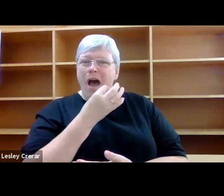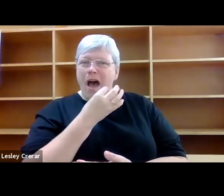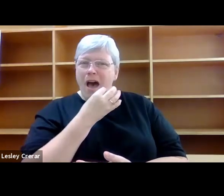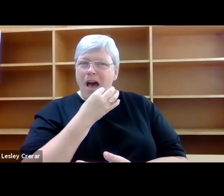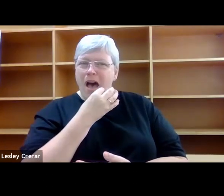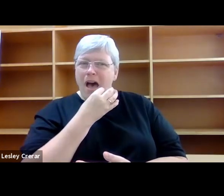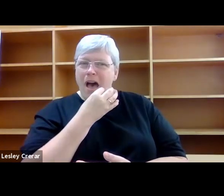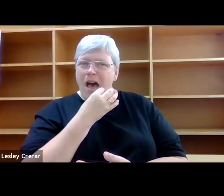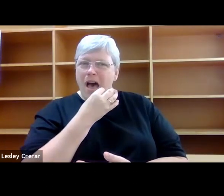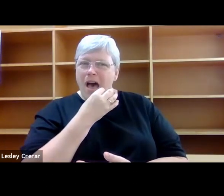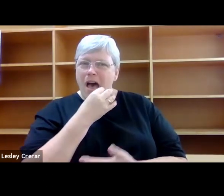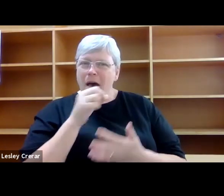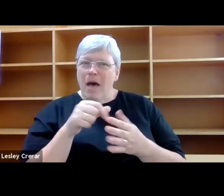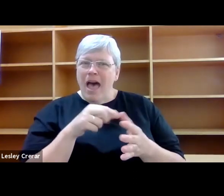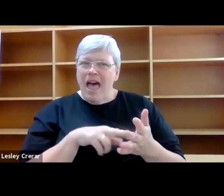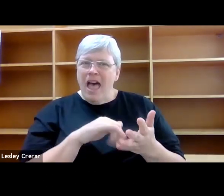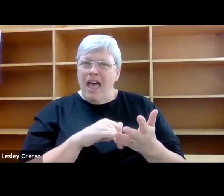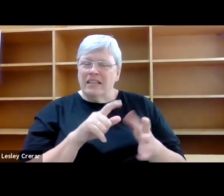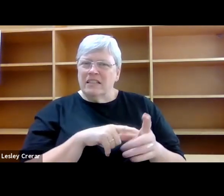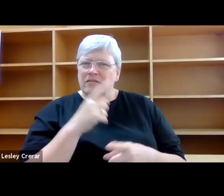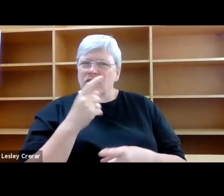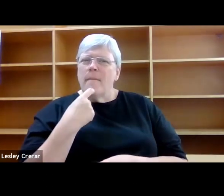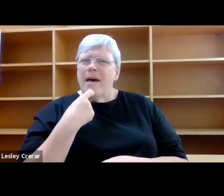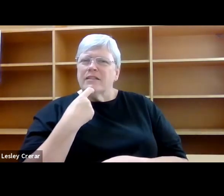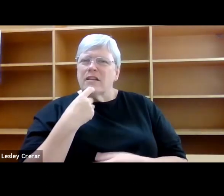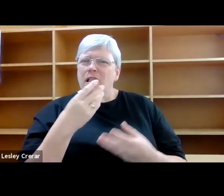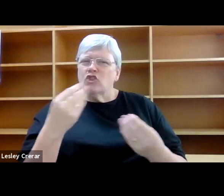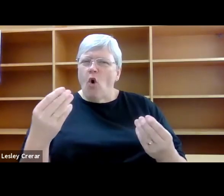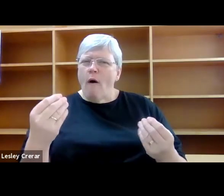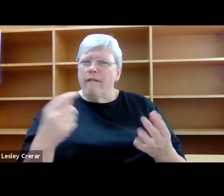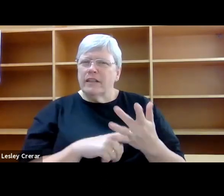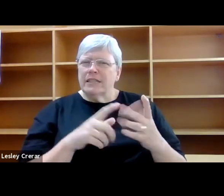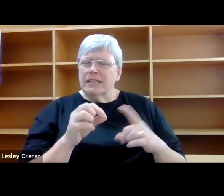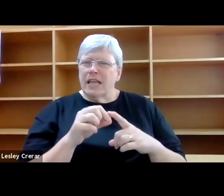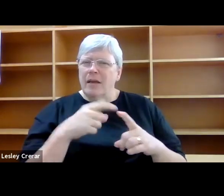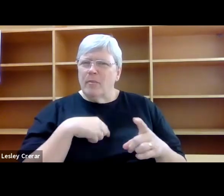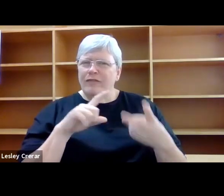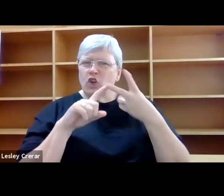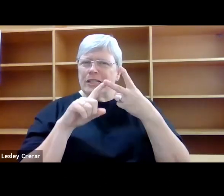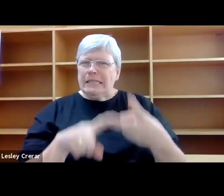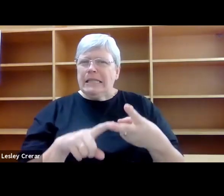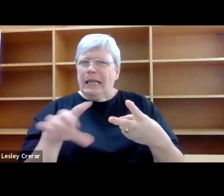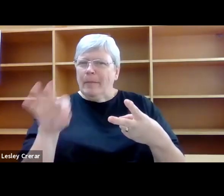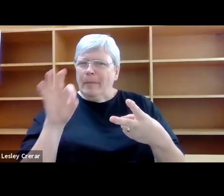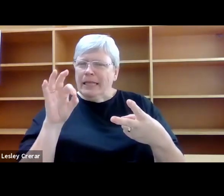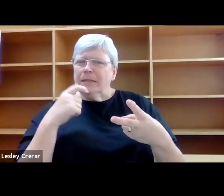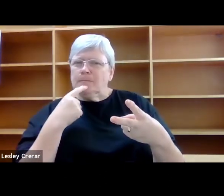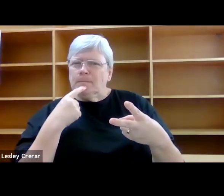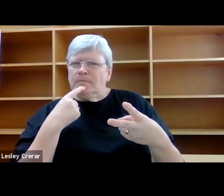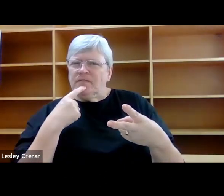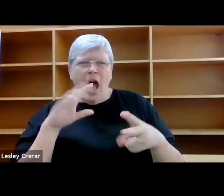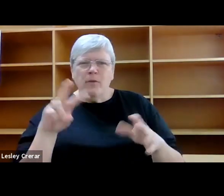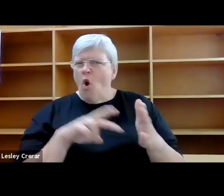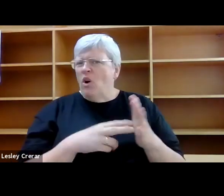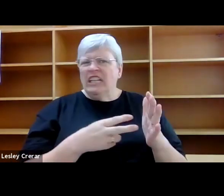wonder if the nettles are still soft enough at the tips for a second pick. Because I am disorganised, my pockets and my